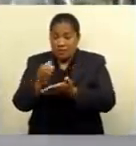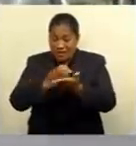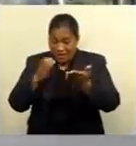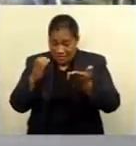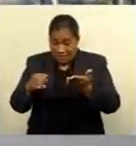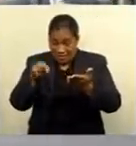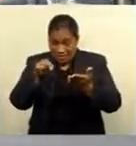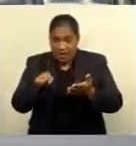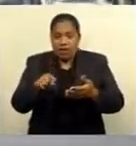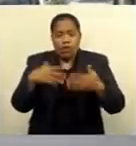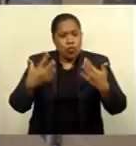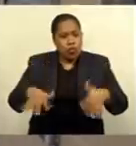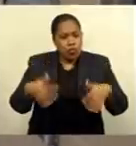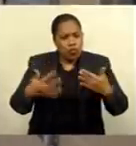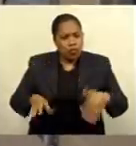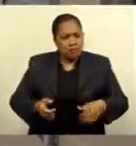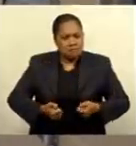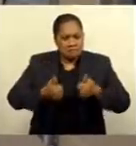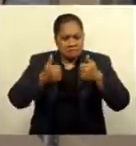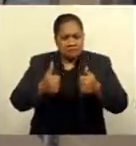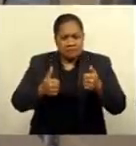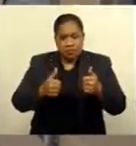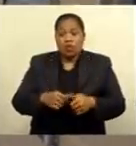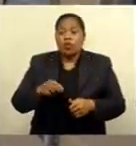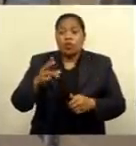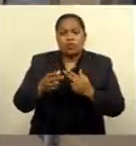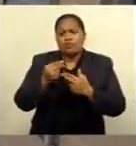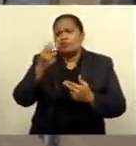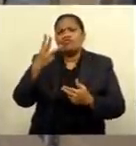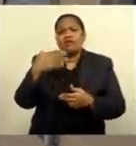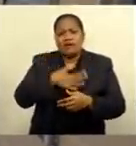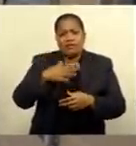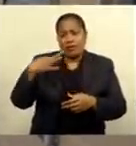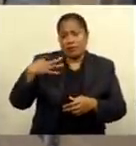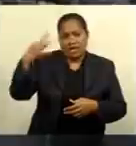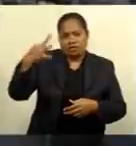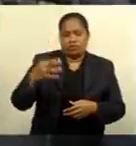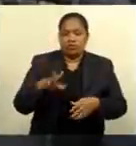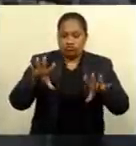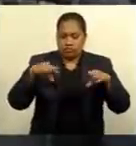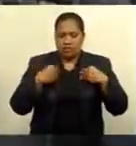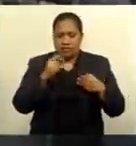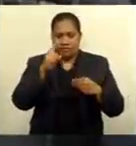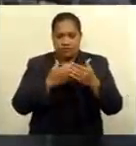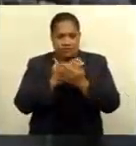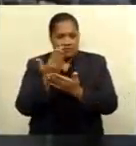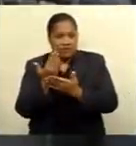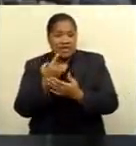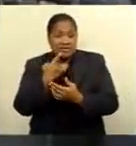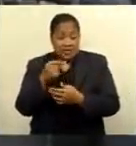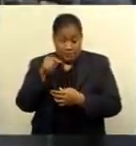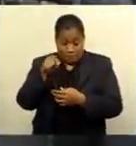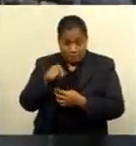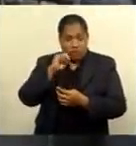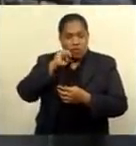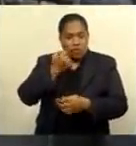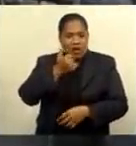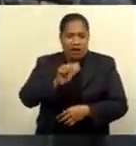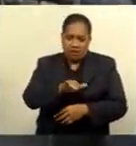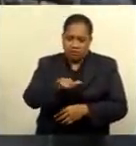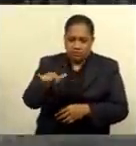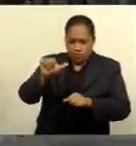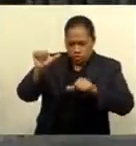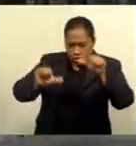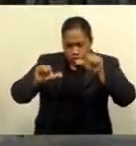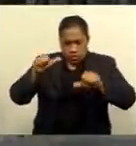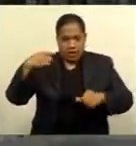remarkable, with an average of 300 applications received in a day. He adds, this pause will allow them to assess applications